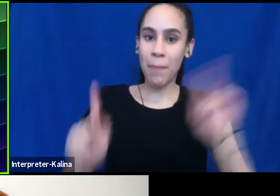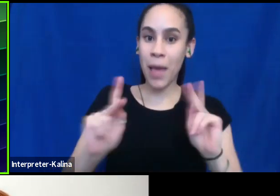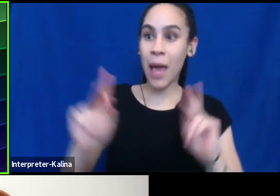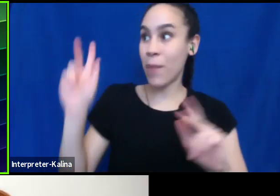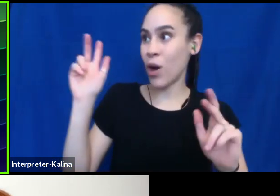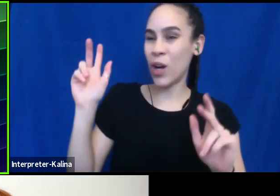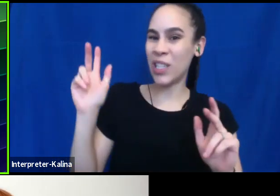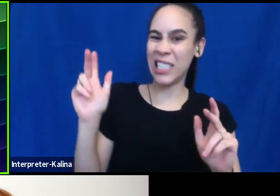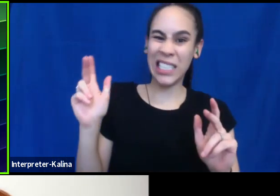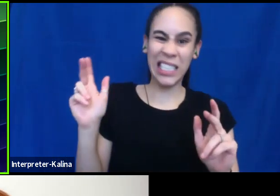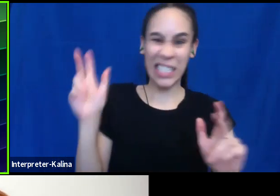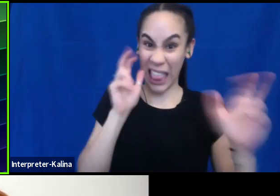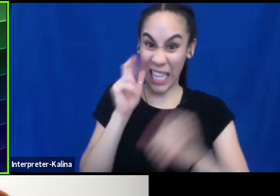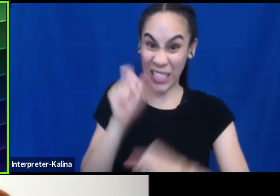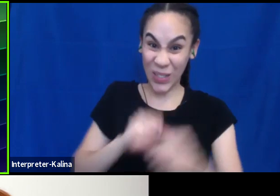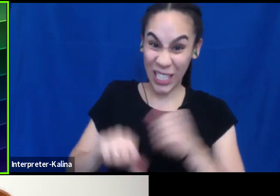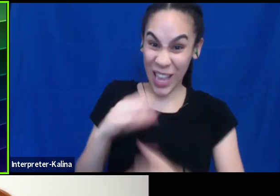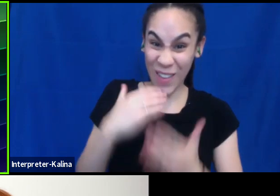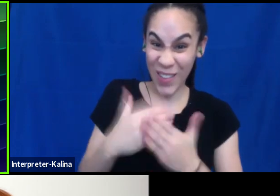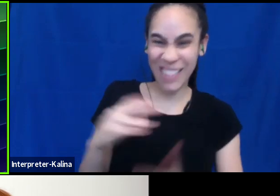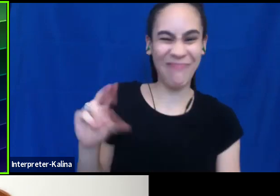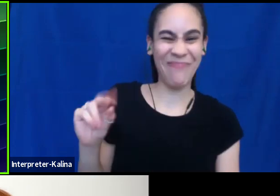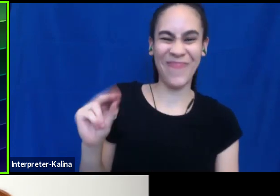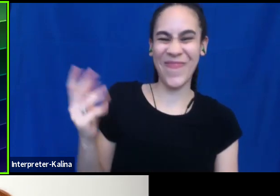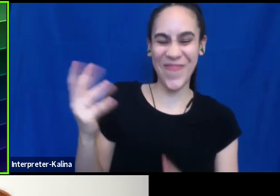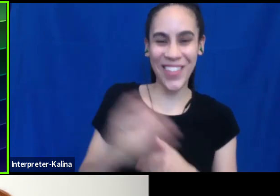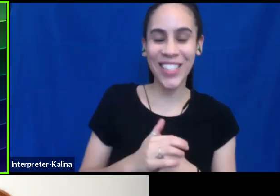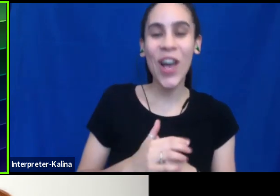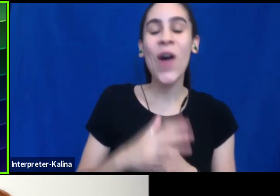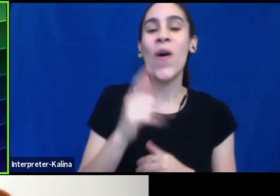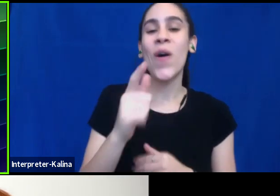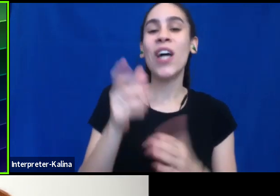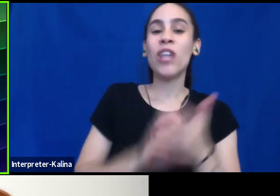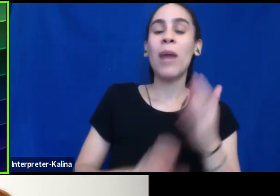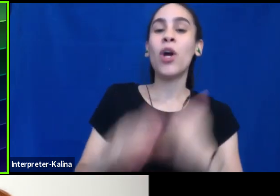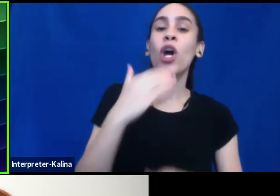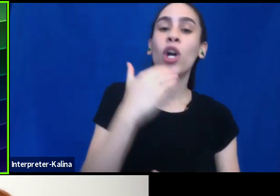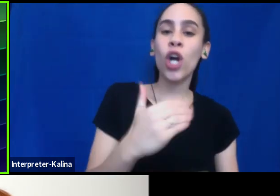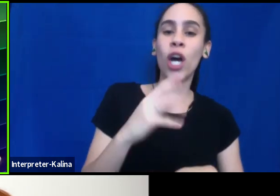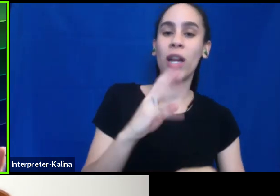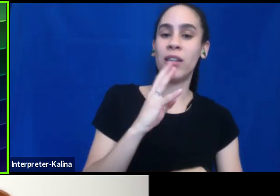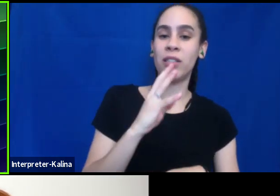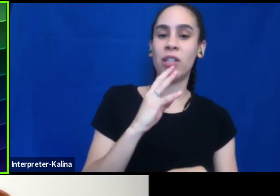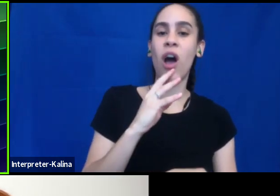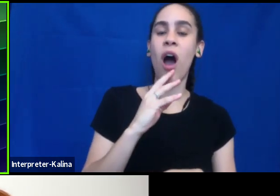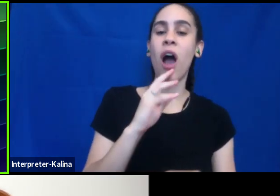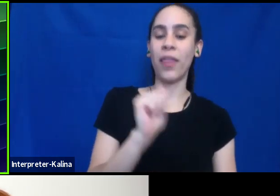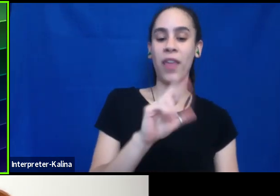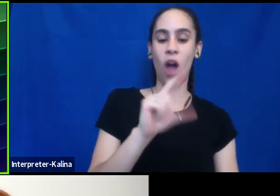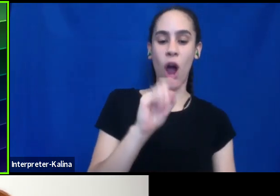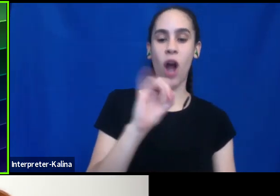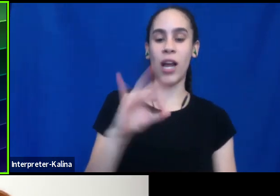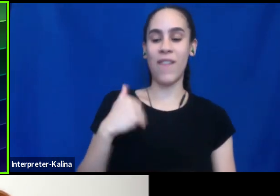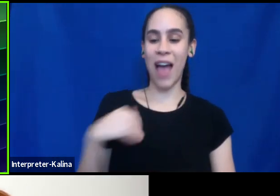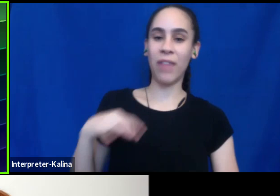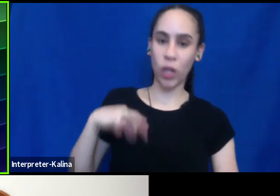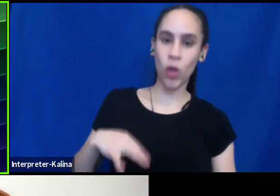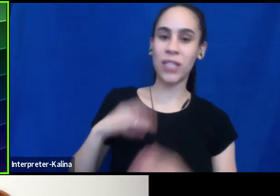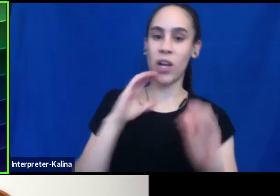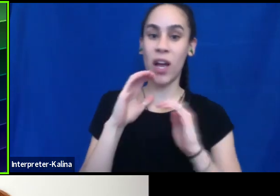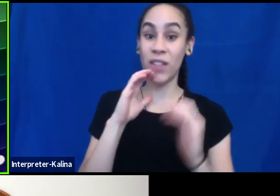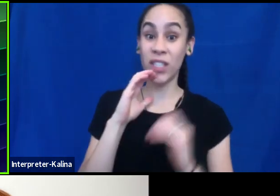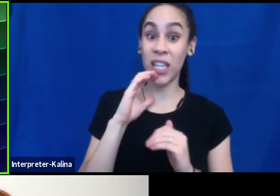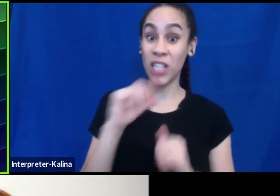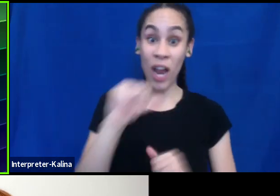anymore. Very well. Um, the chapter is called Good Talk, The Art of Having Useful Conversations, and it has really nothing to do with LGBTQ plus people. It's about